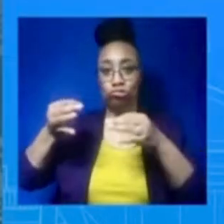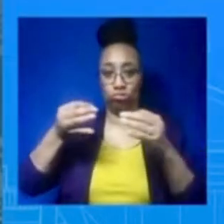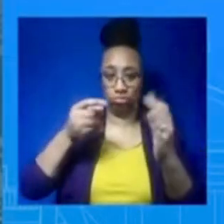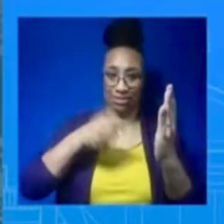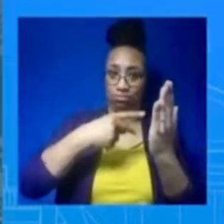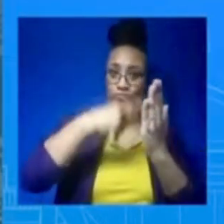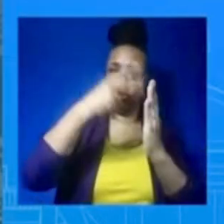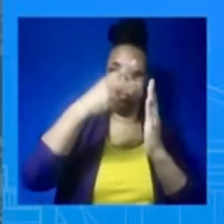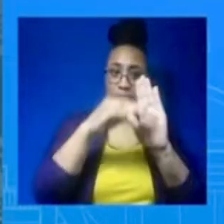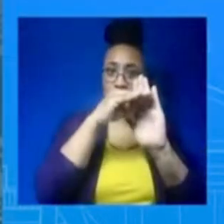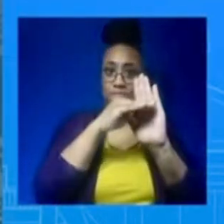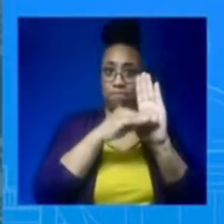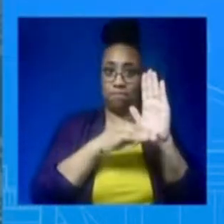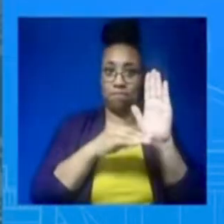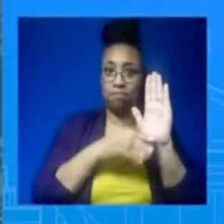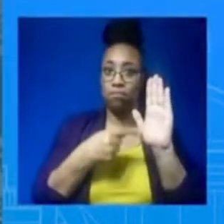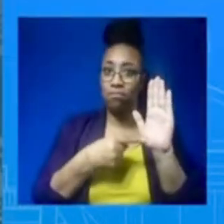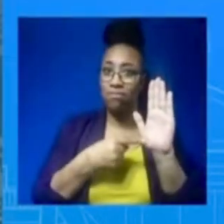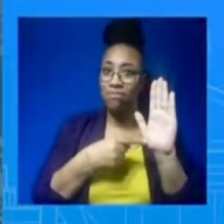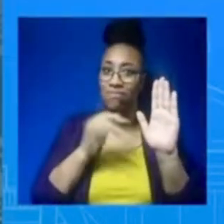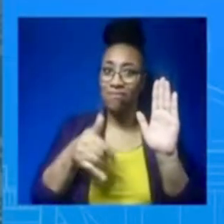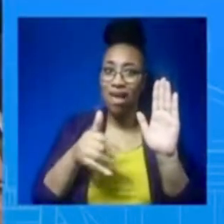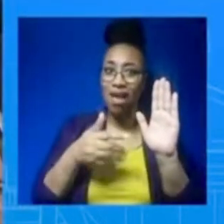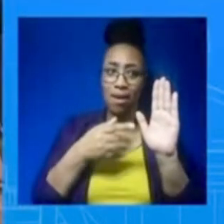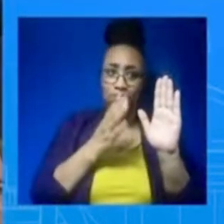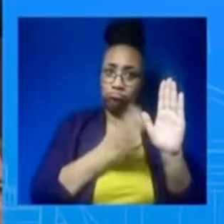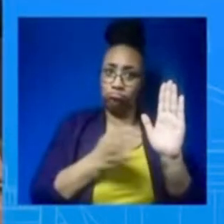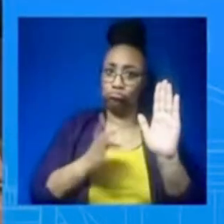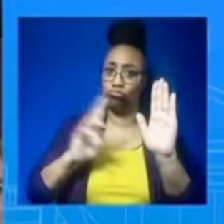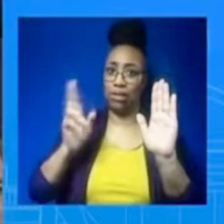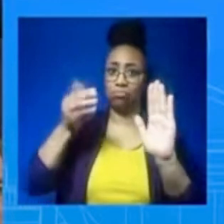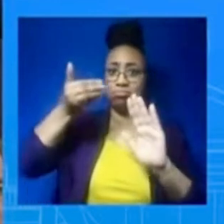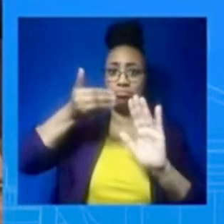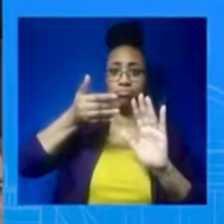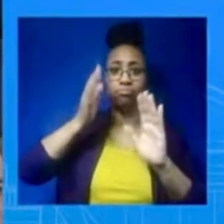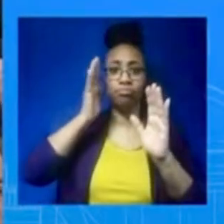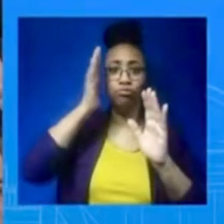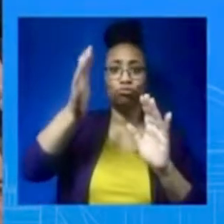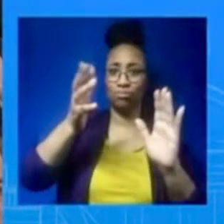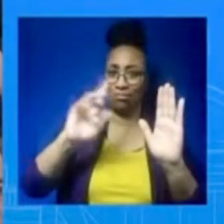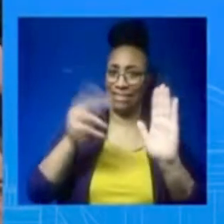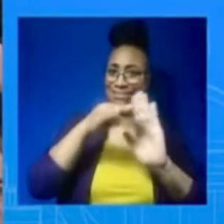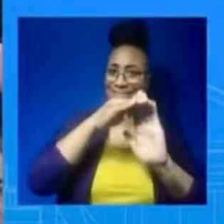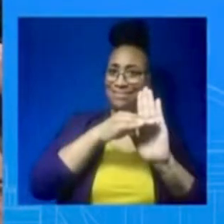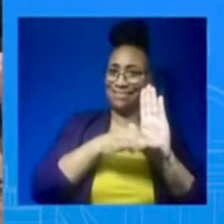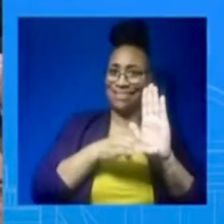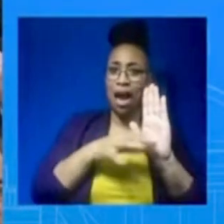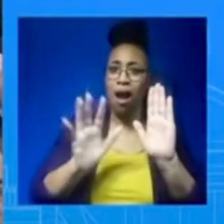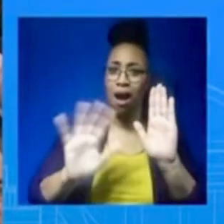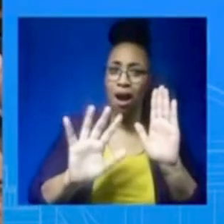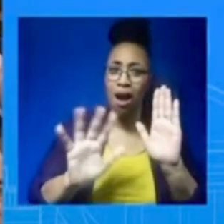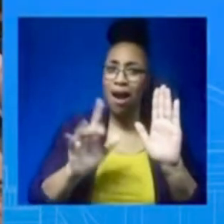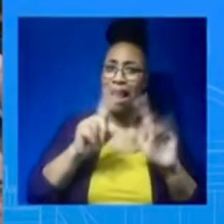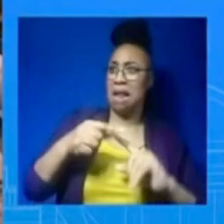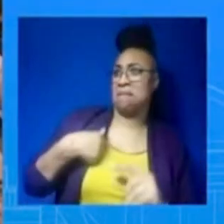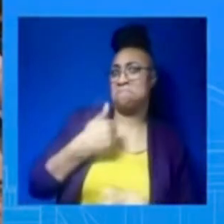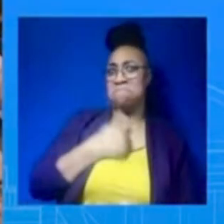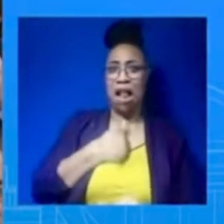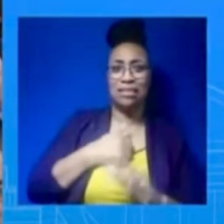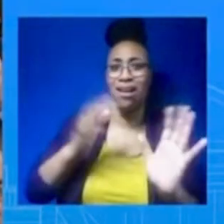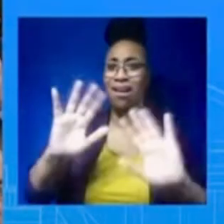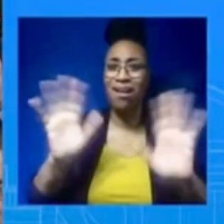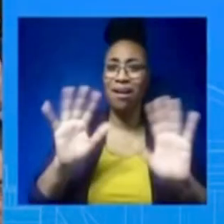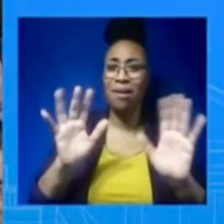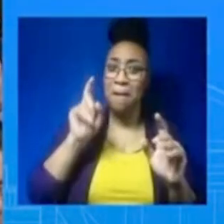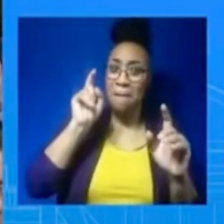first and he will never apologize for that. Nor should... you know now, knowing everything he knows now, would he take the exact same steps and shoot off these expensive missiles